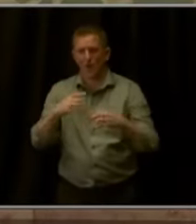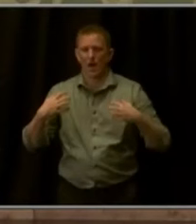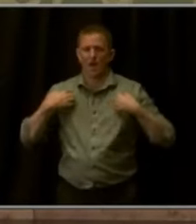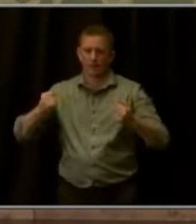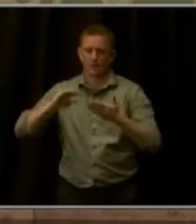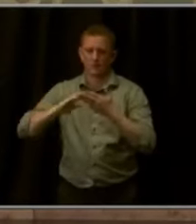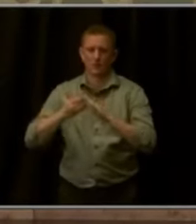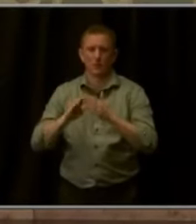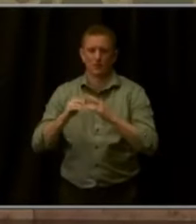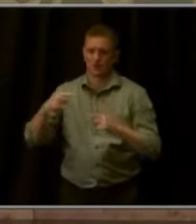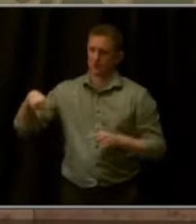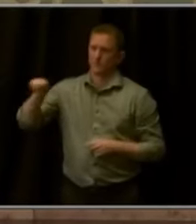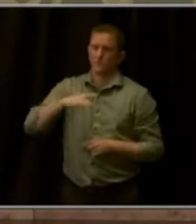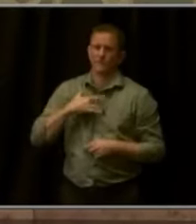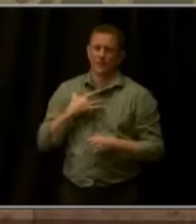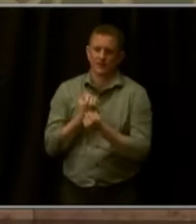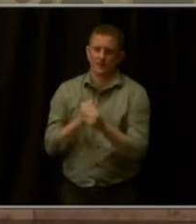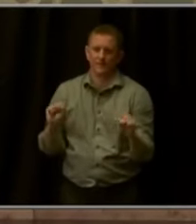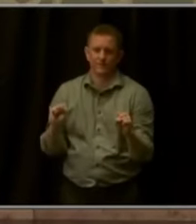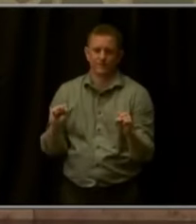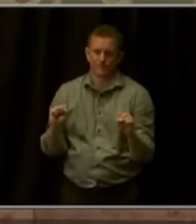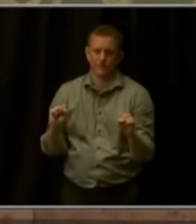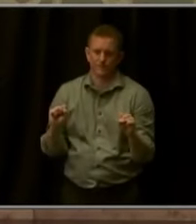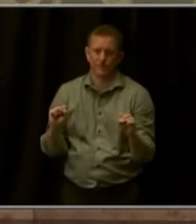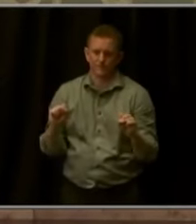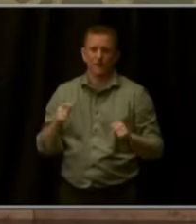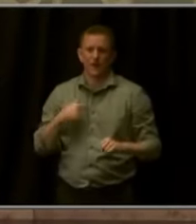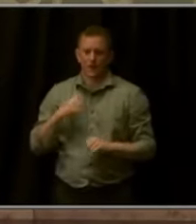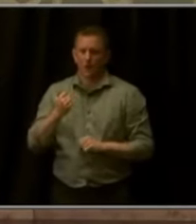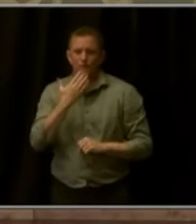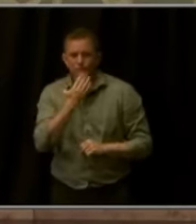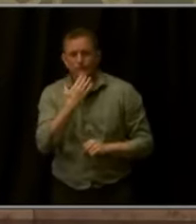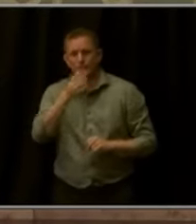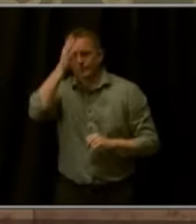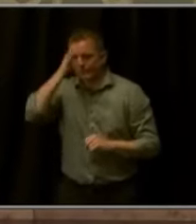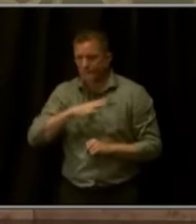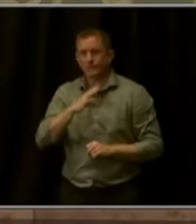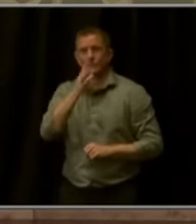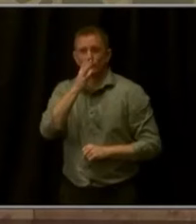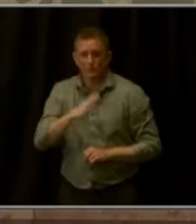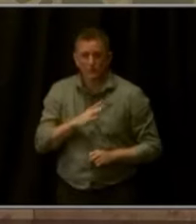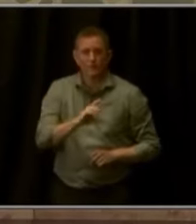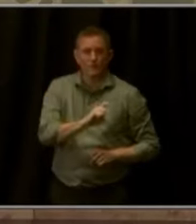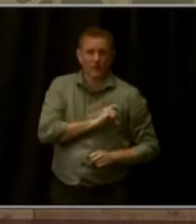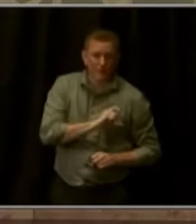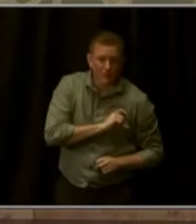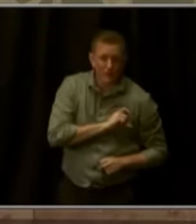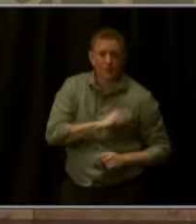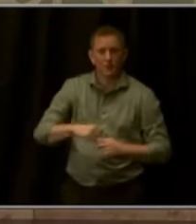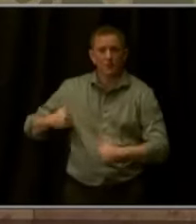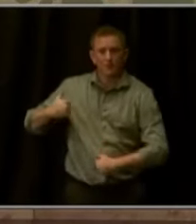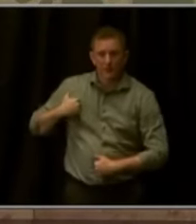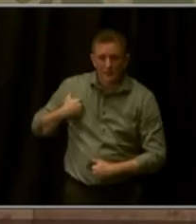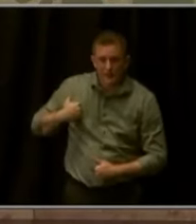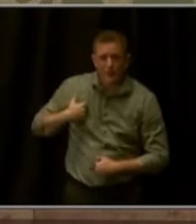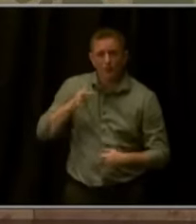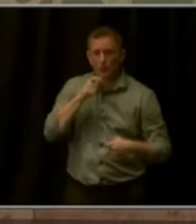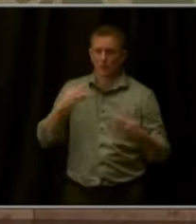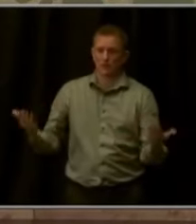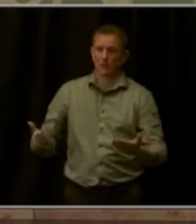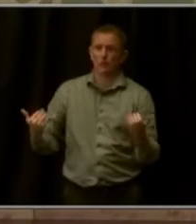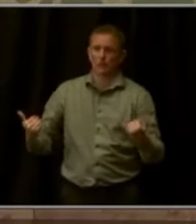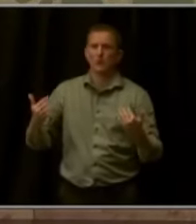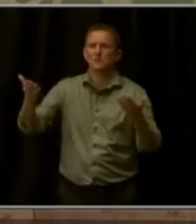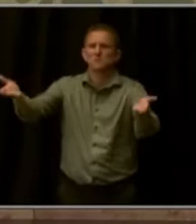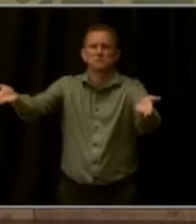moment to recognize the men and women and law enforcement and the members of the military that are here with us today, if they can rise, and we